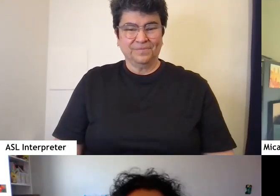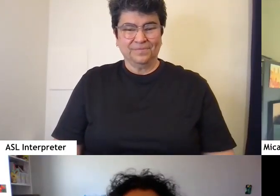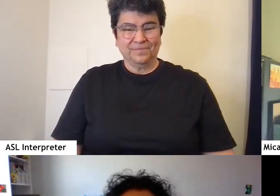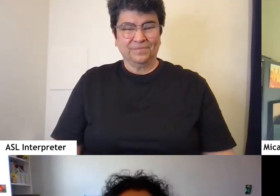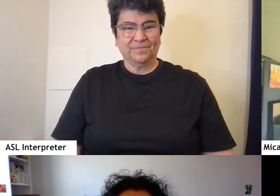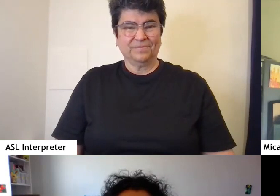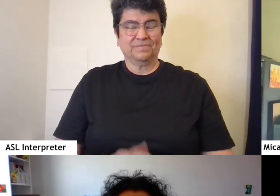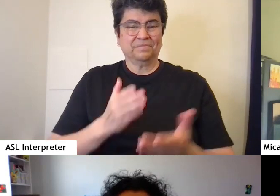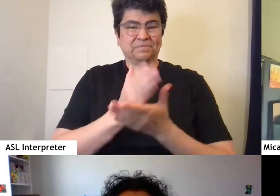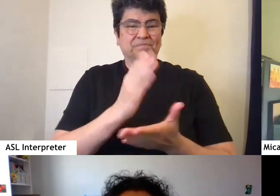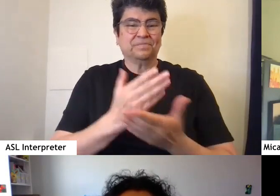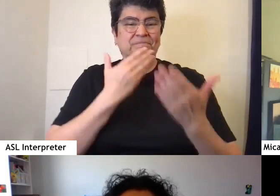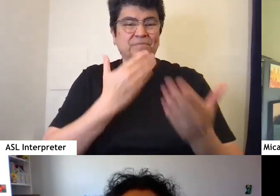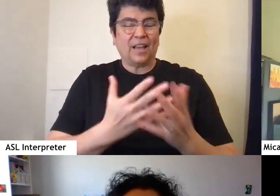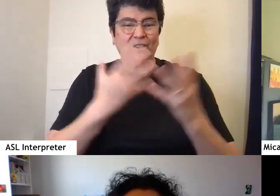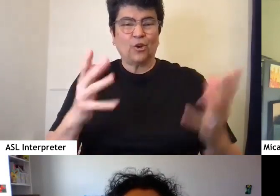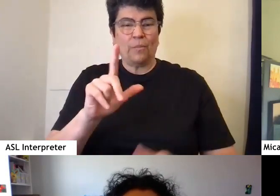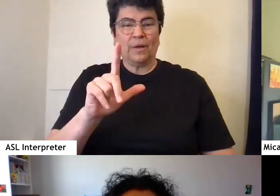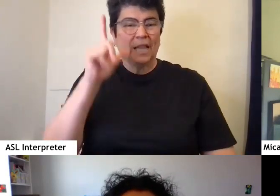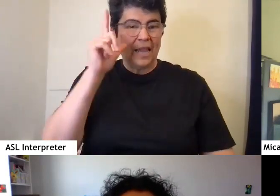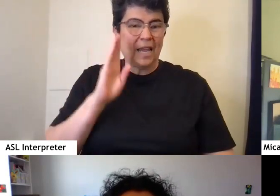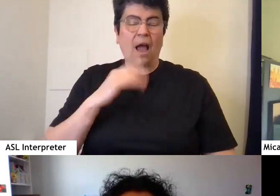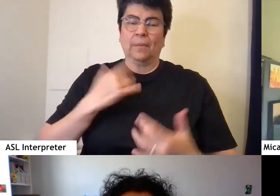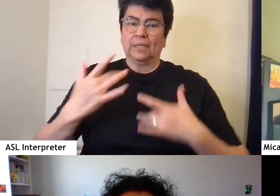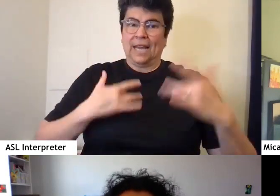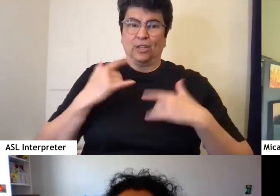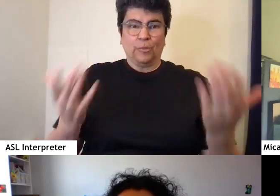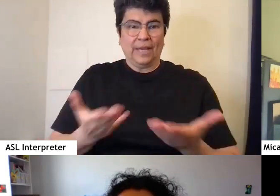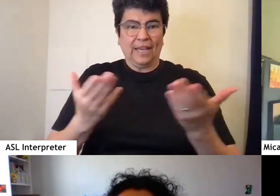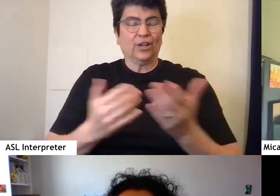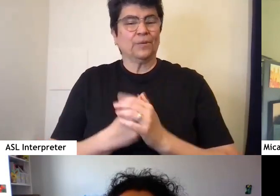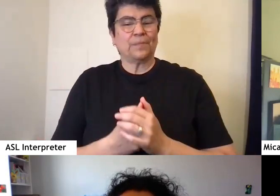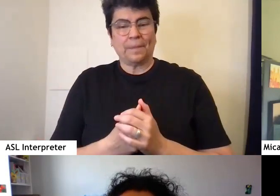All right, thank you so much Lydia. I am very excited to be here.